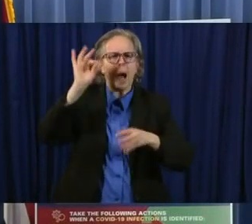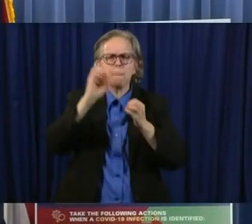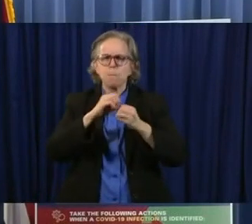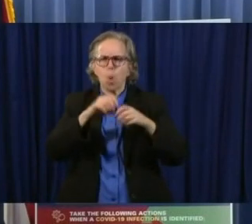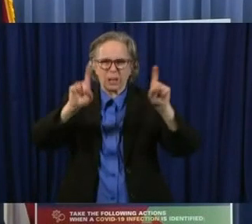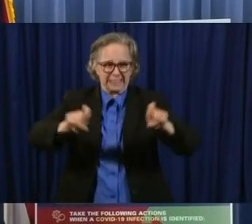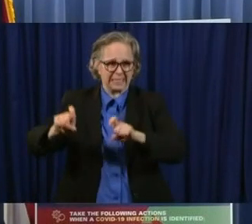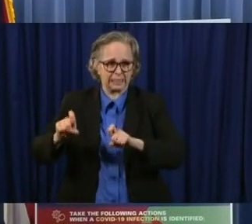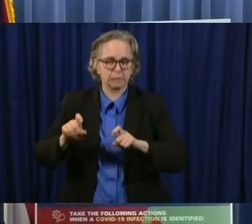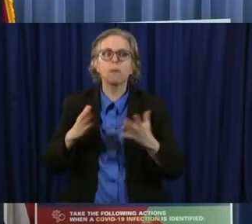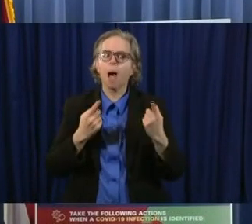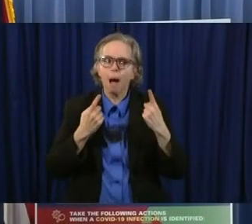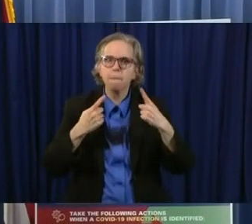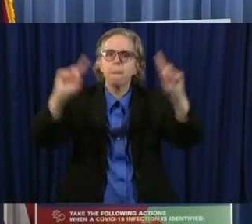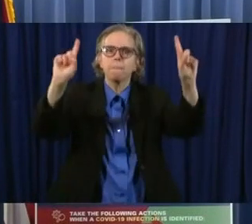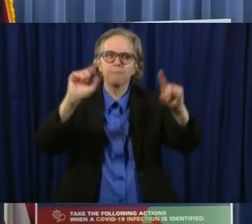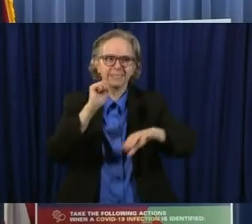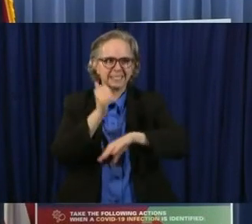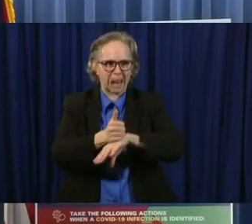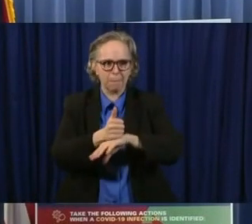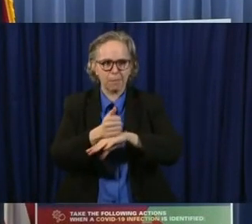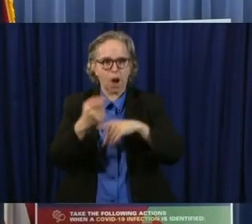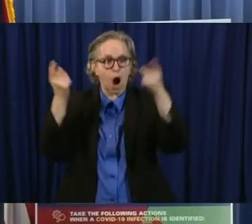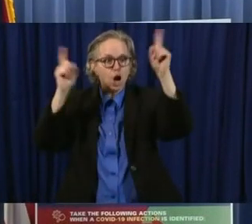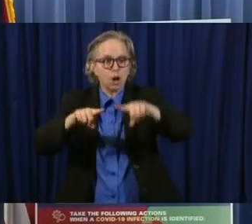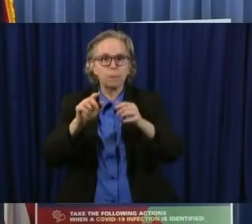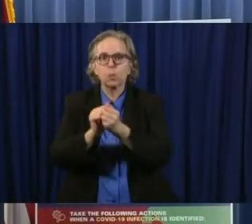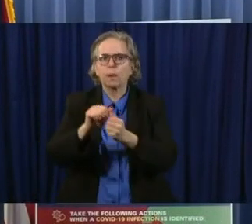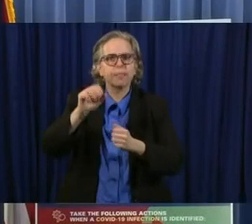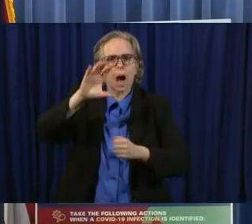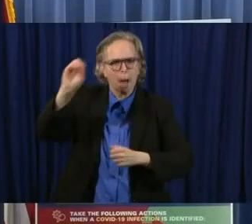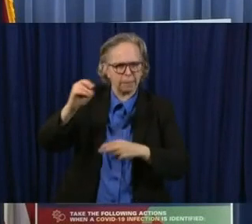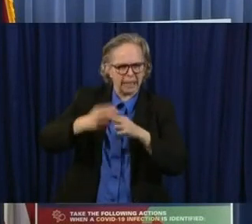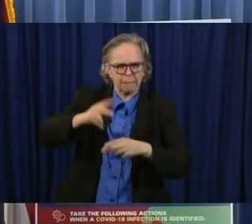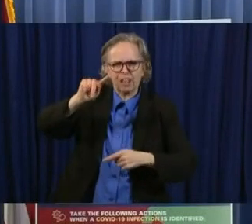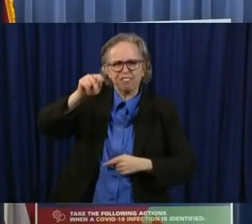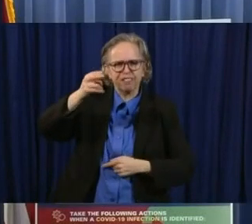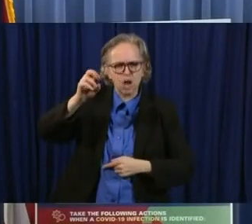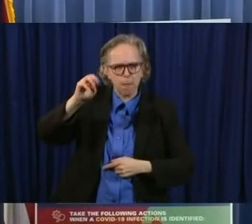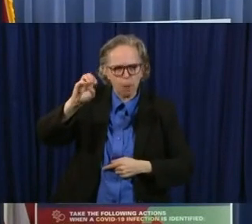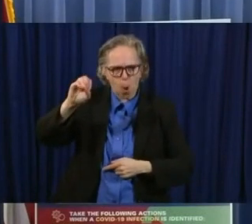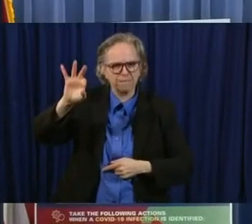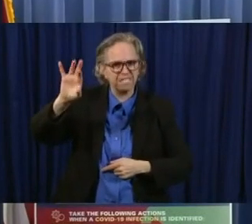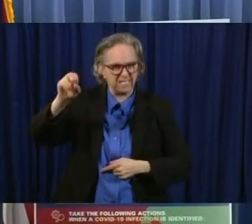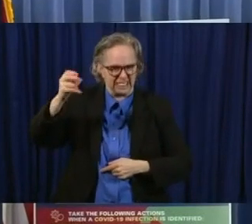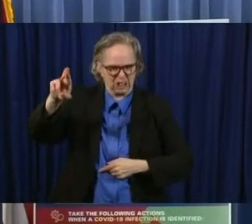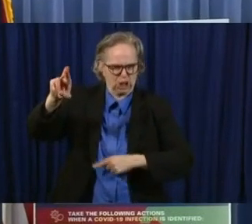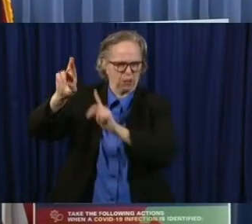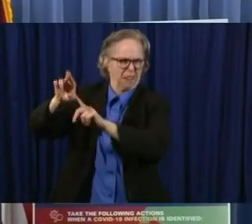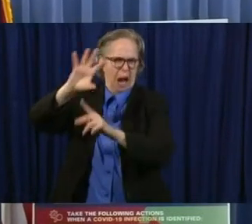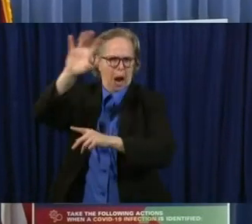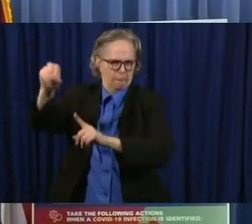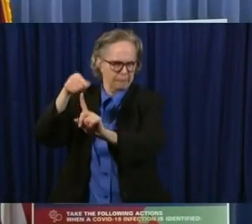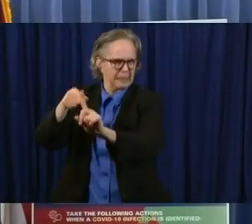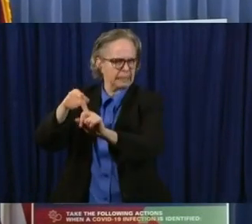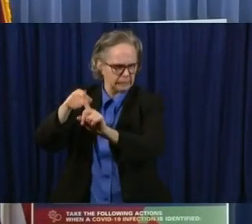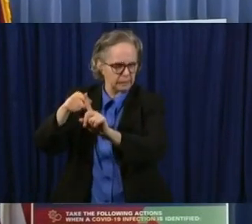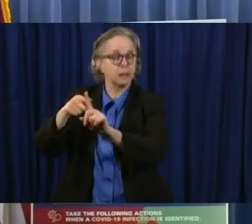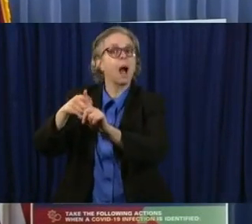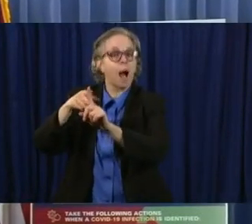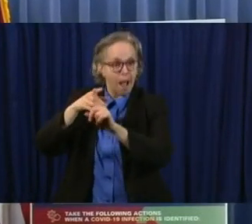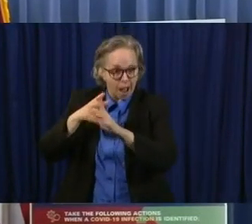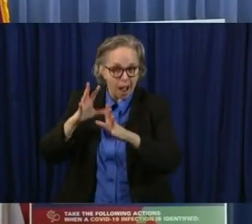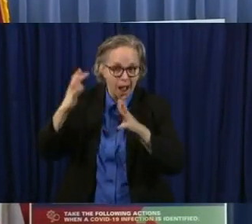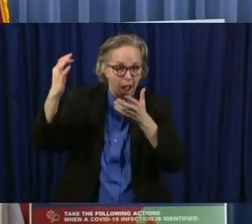thermal Fisher, uh, in regard to a problem that we've had and other states have had, and that is the inability to get enough